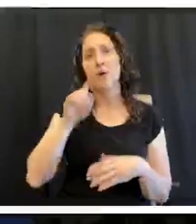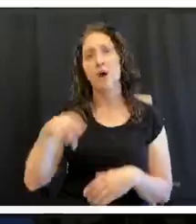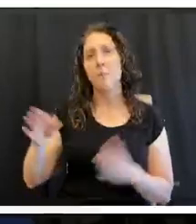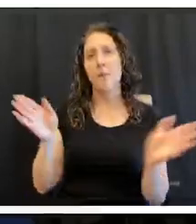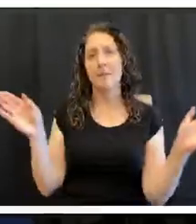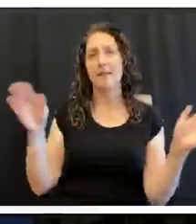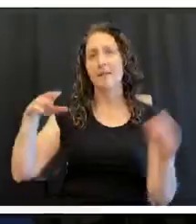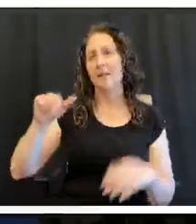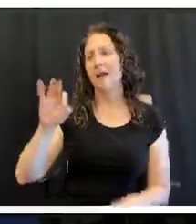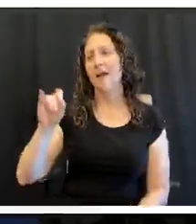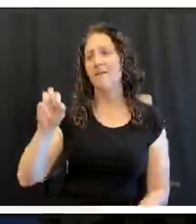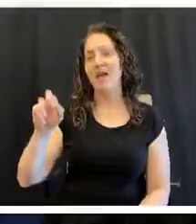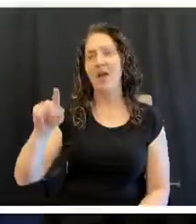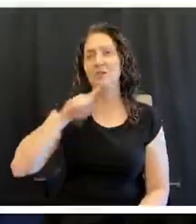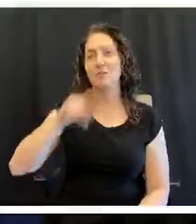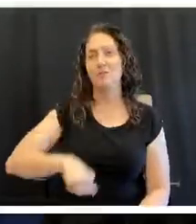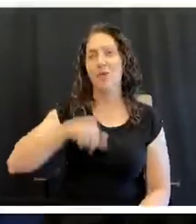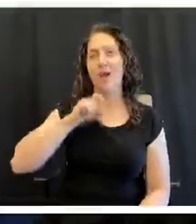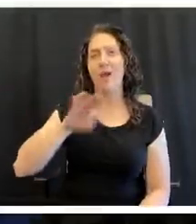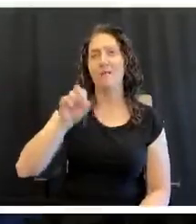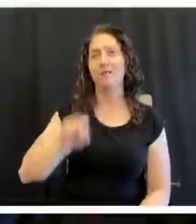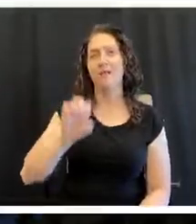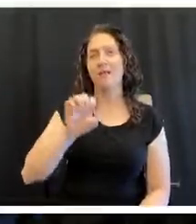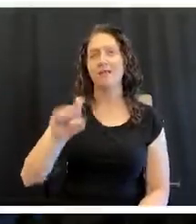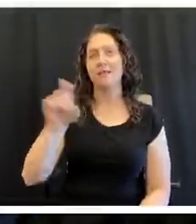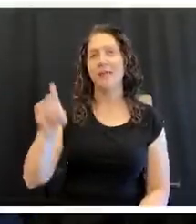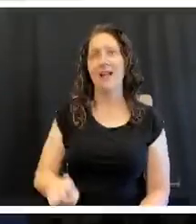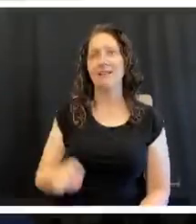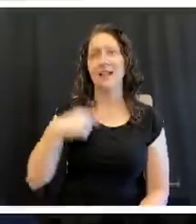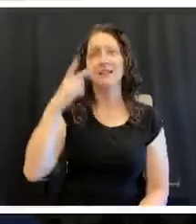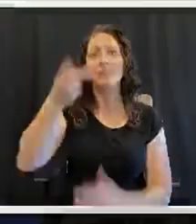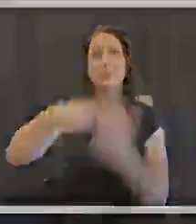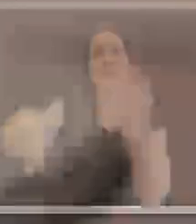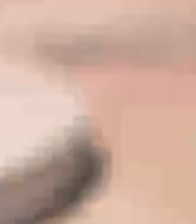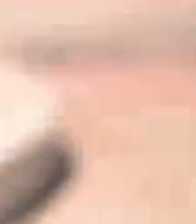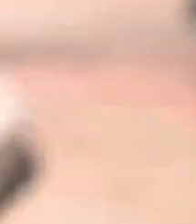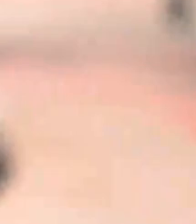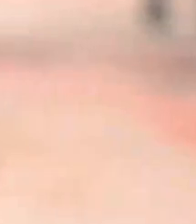pride of Southeast Texas. We'll see you next week. Stand by for our commercial.